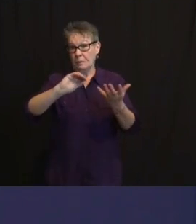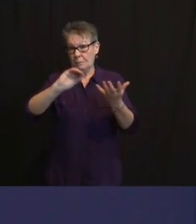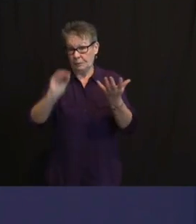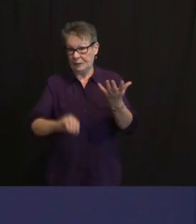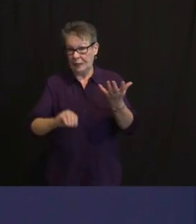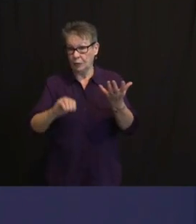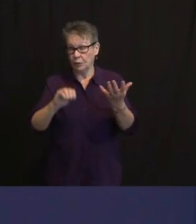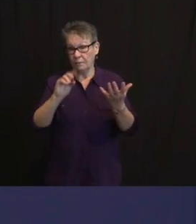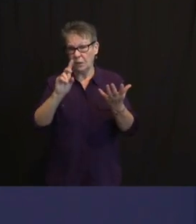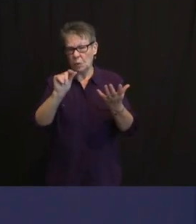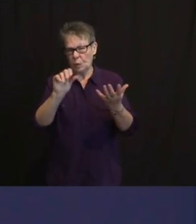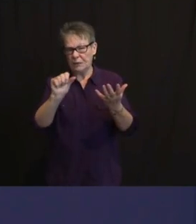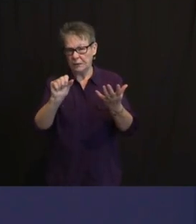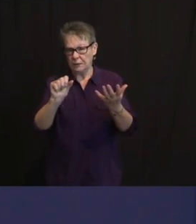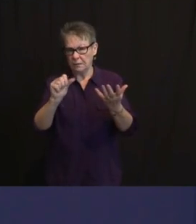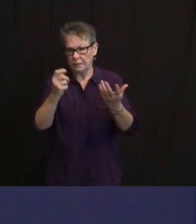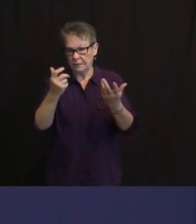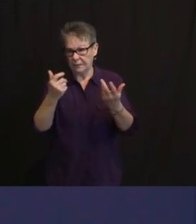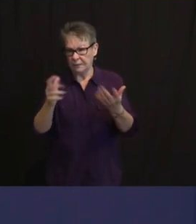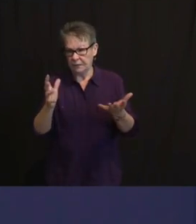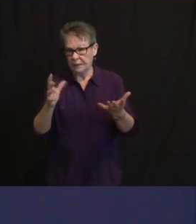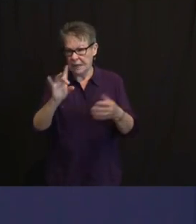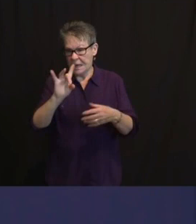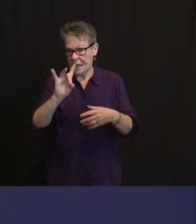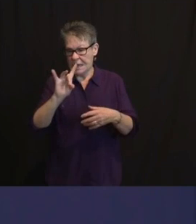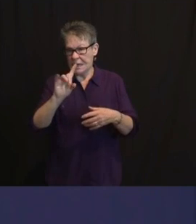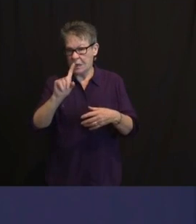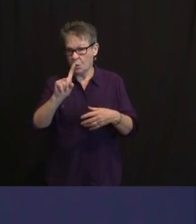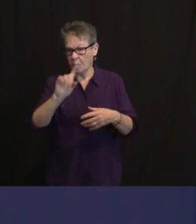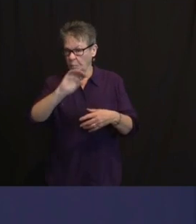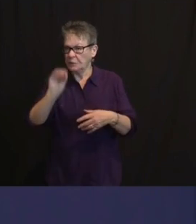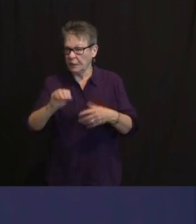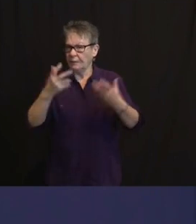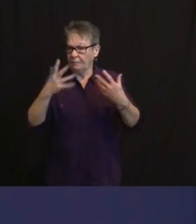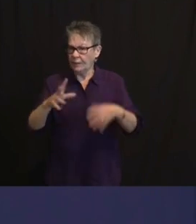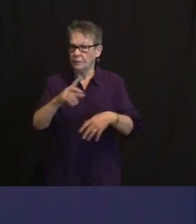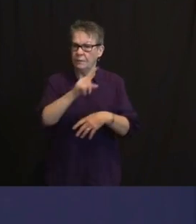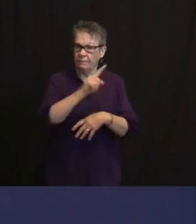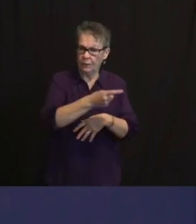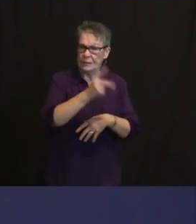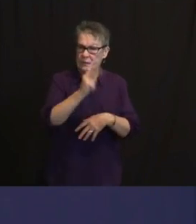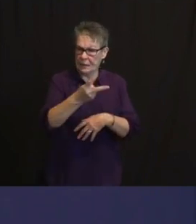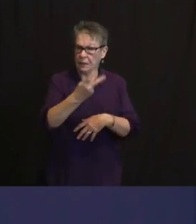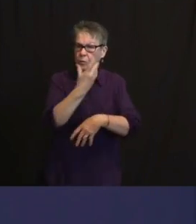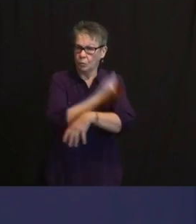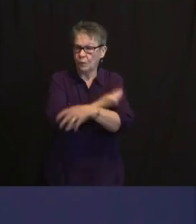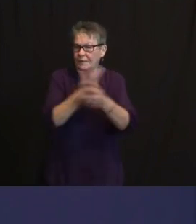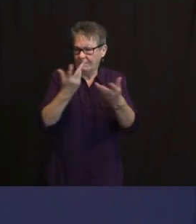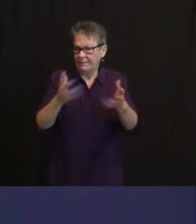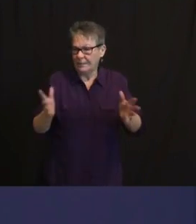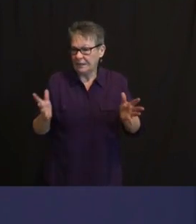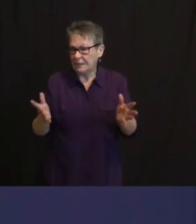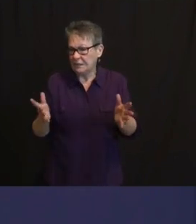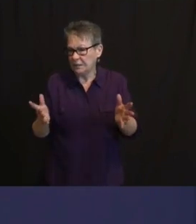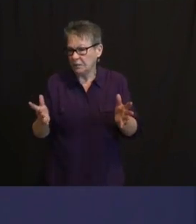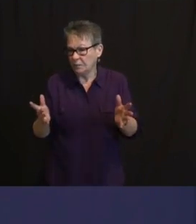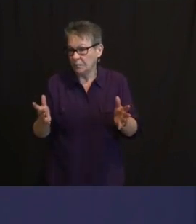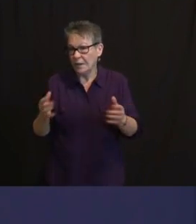VERSUS CLAIMED IS UP TO 81%. THAT ADDITIONAL 20% IS, AS THE GOVERNOR